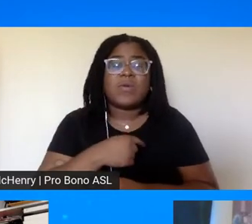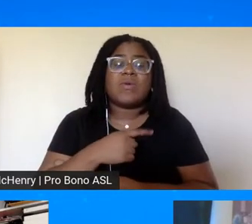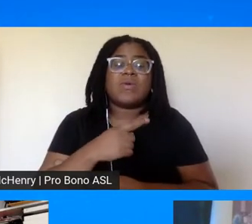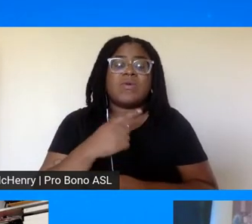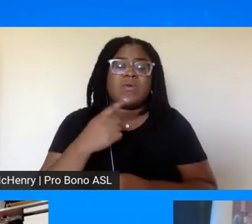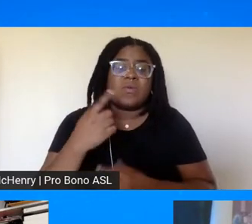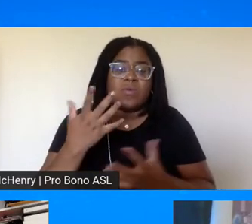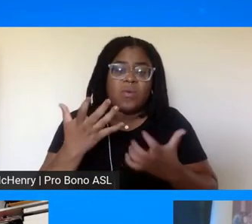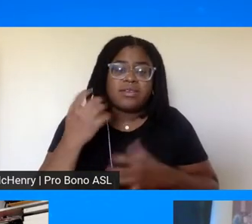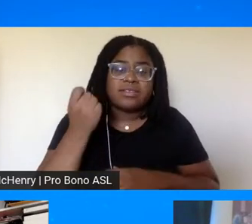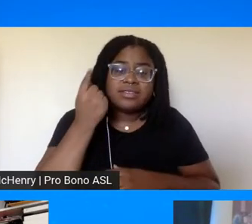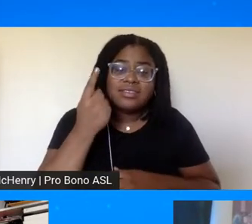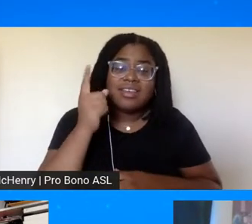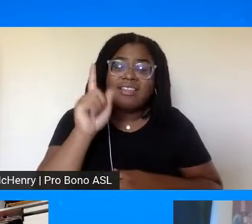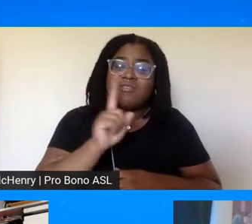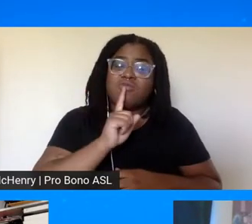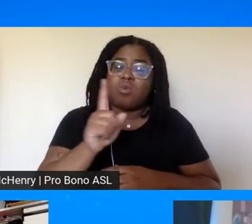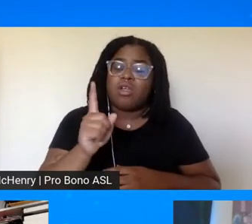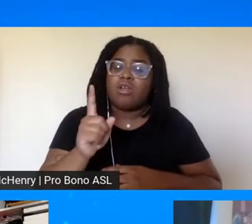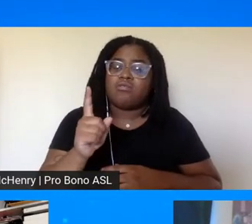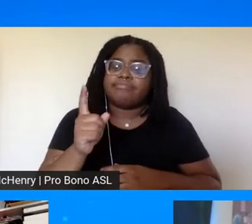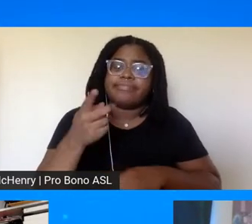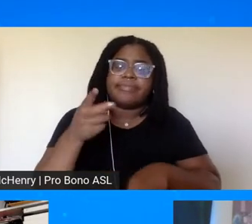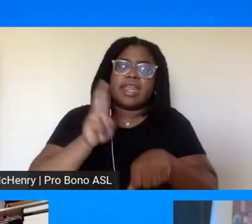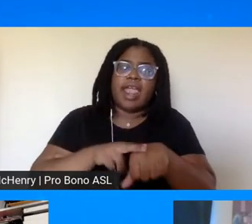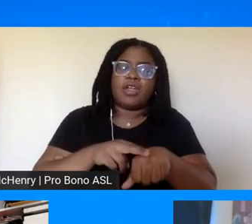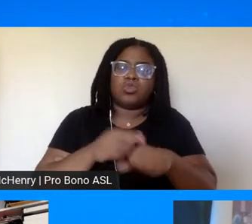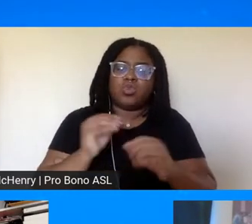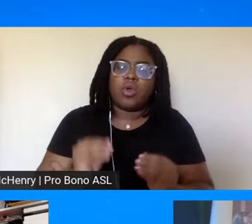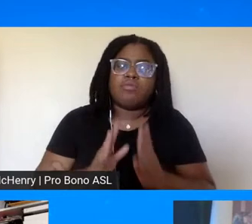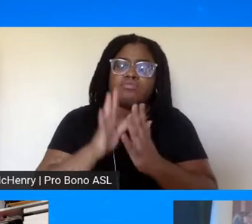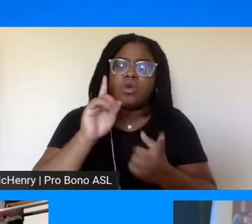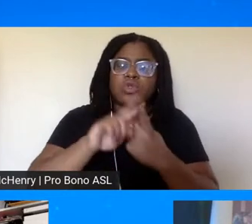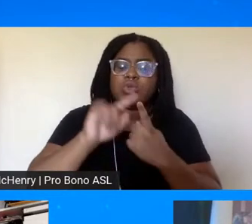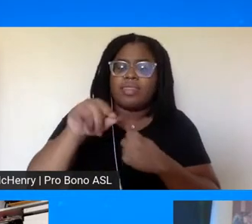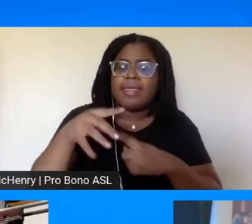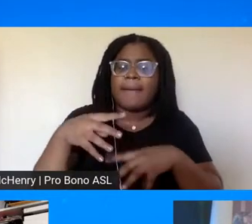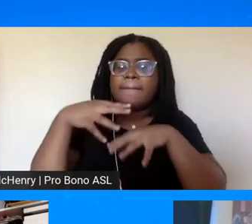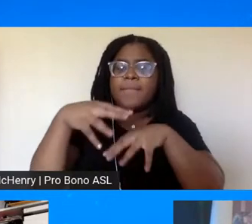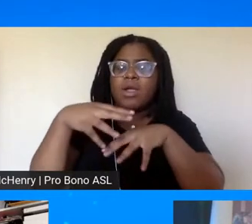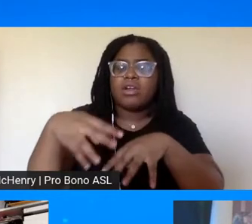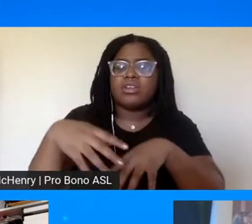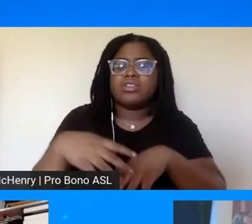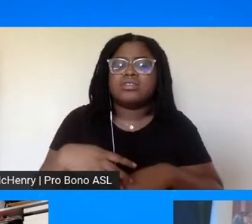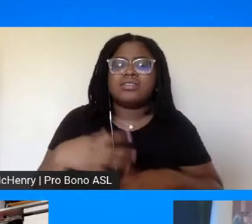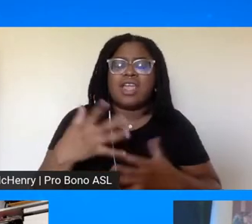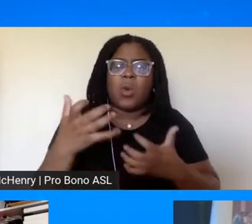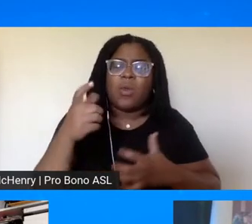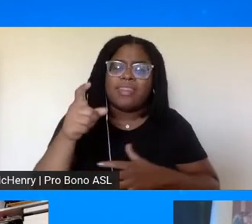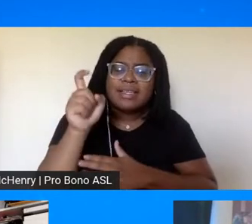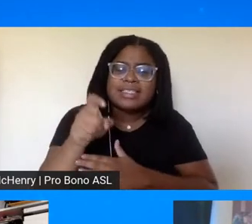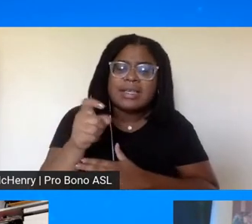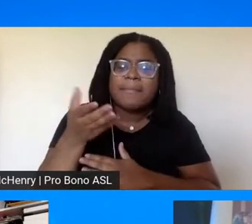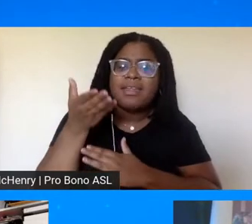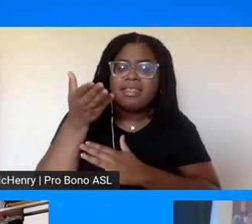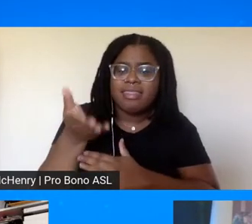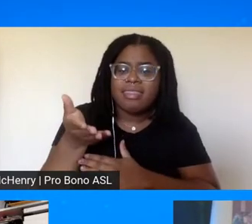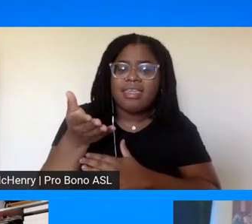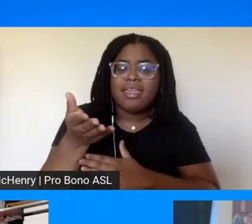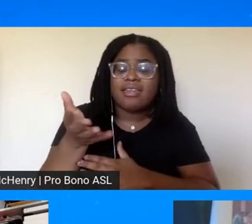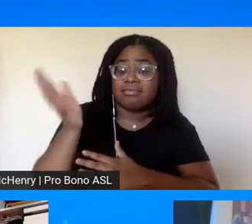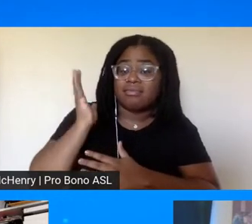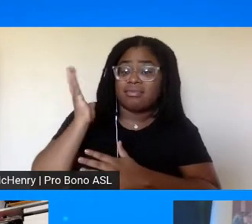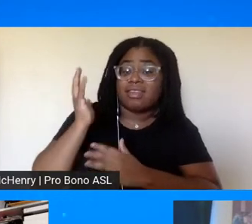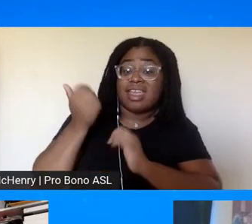us to understand the holistic approach to this march and the things that they were demanding then and how they connect to today